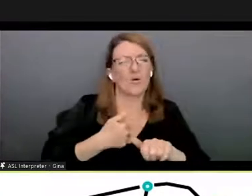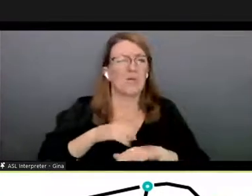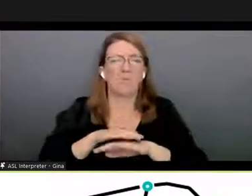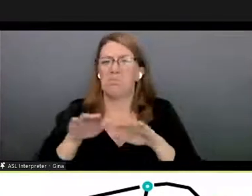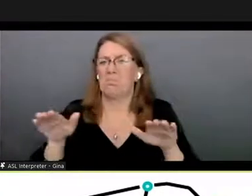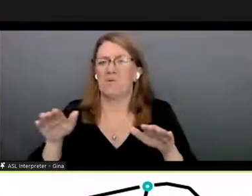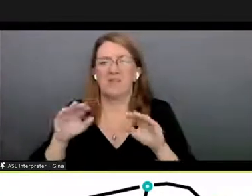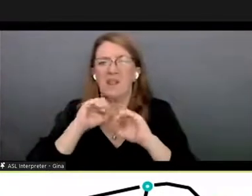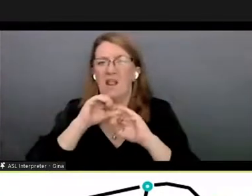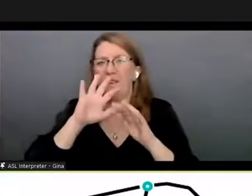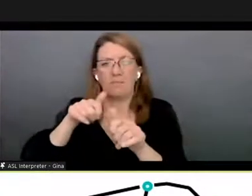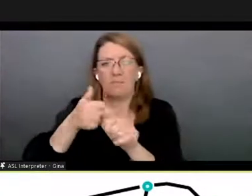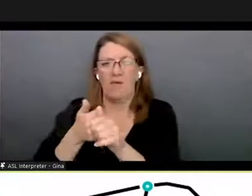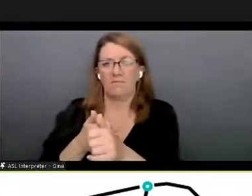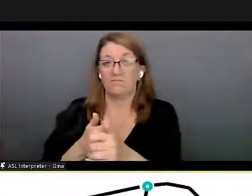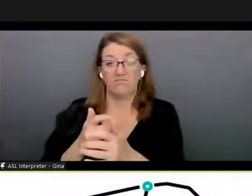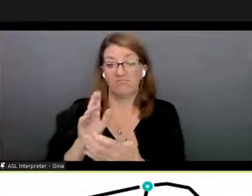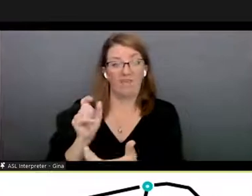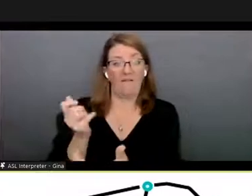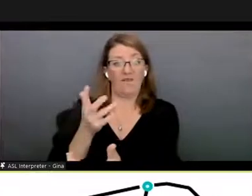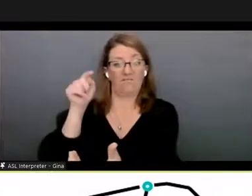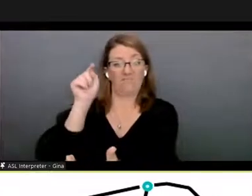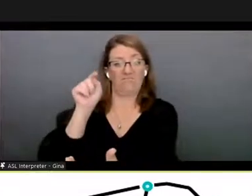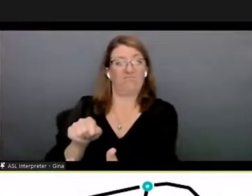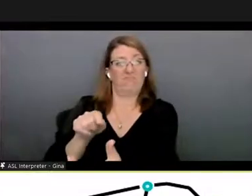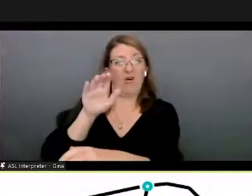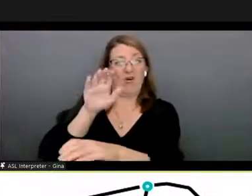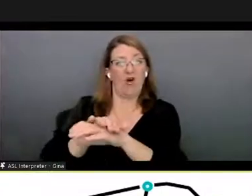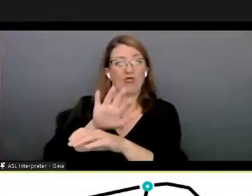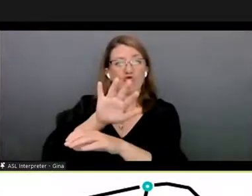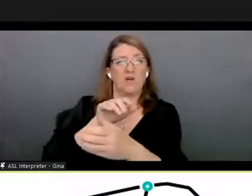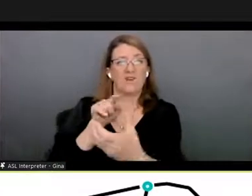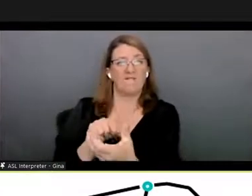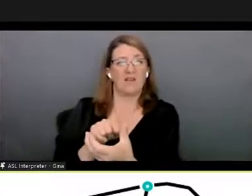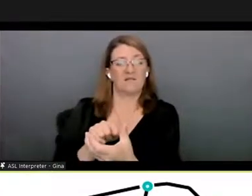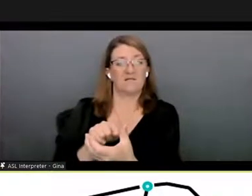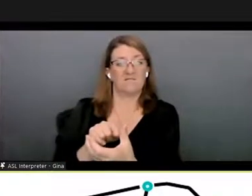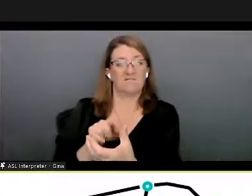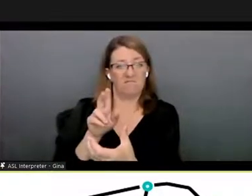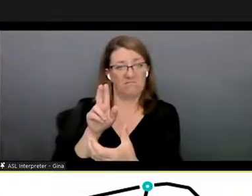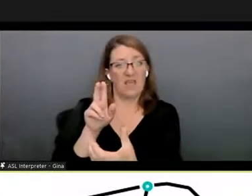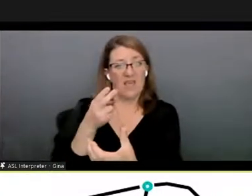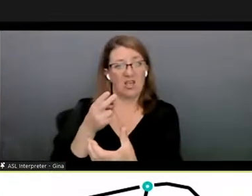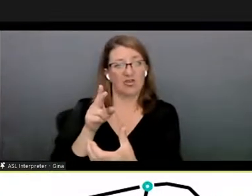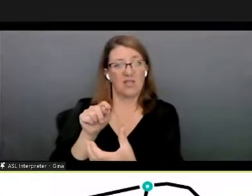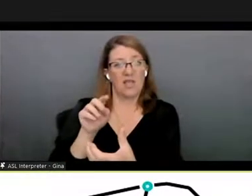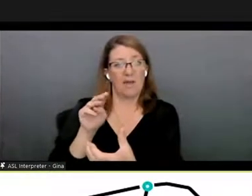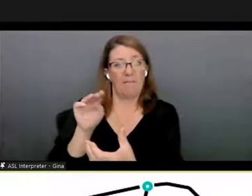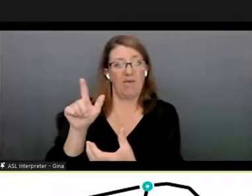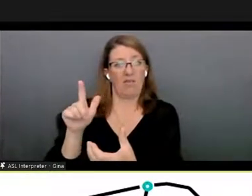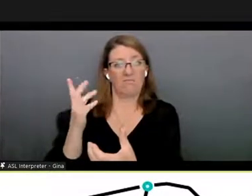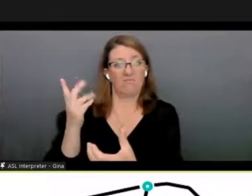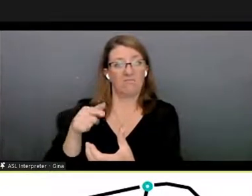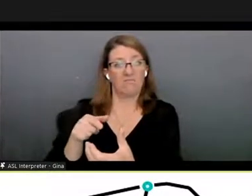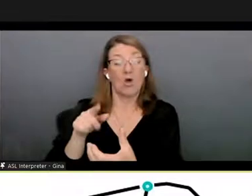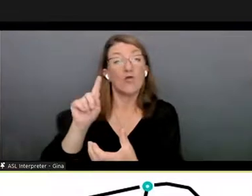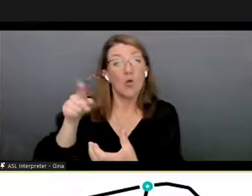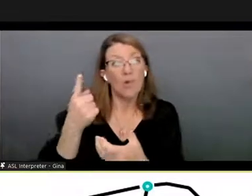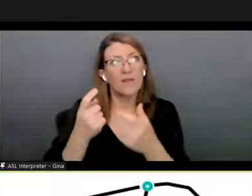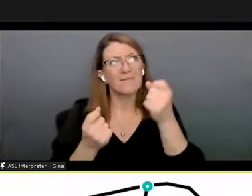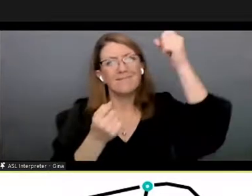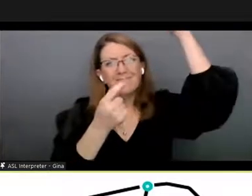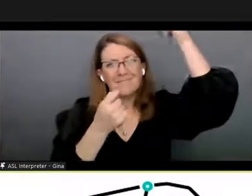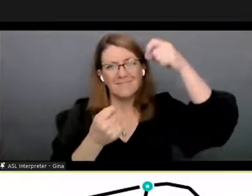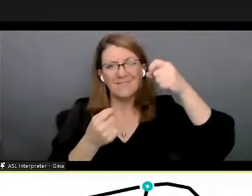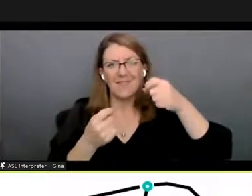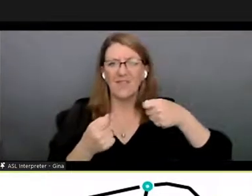on your device it's client side it's html uh the only thing it does over the internet is obviously a load itself and